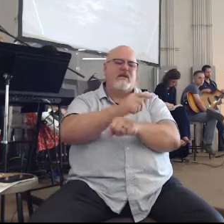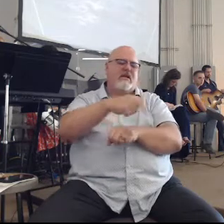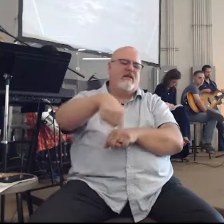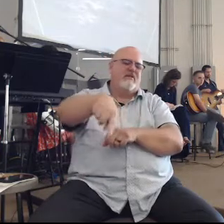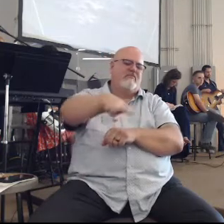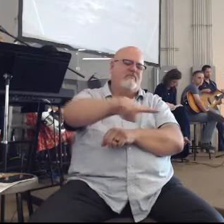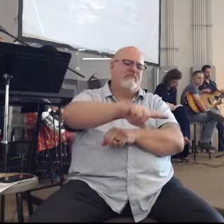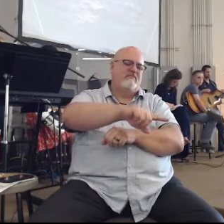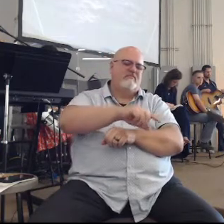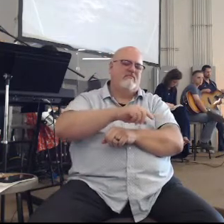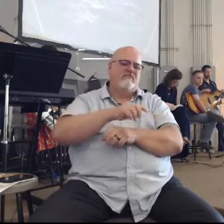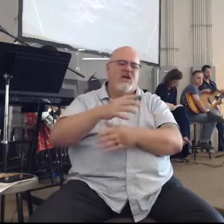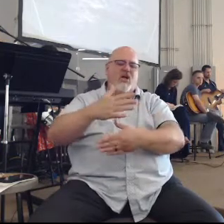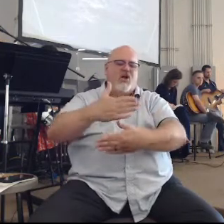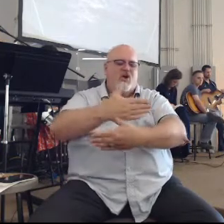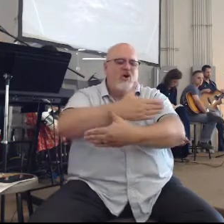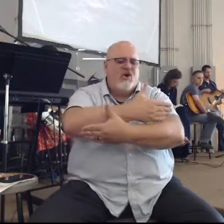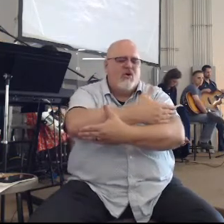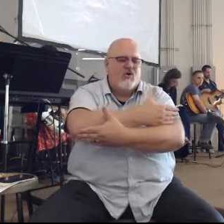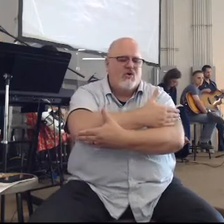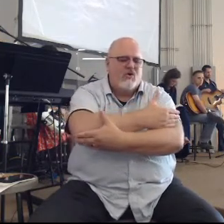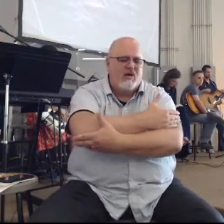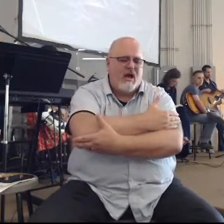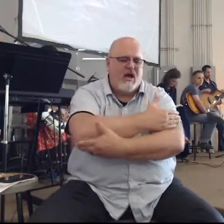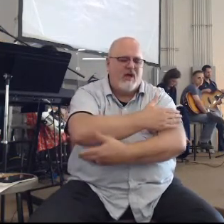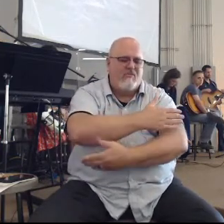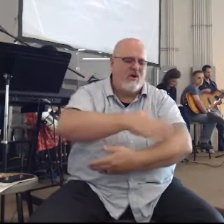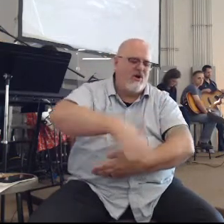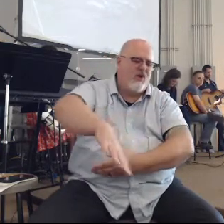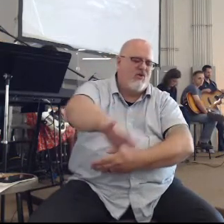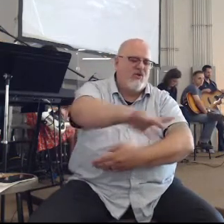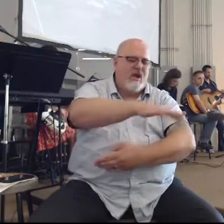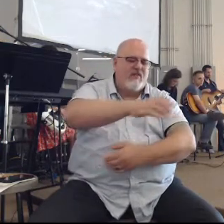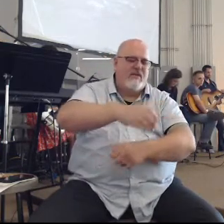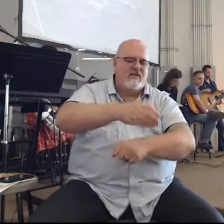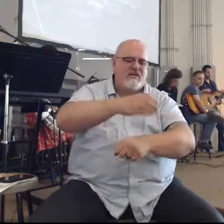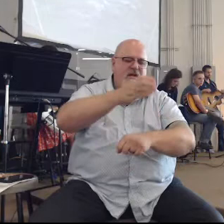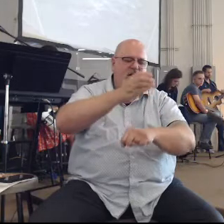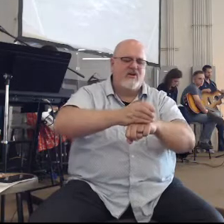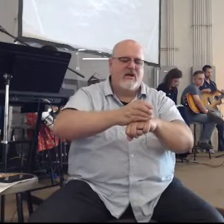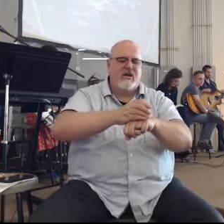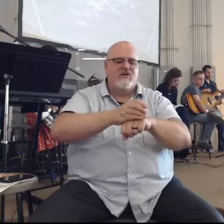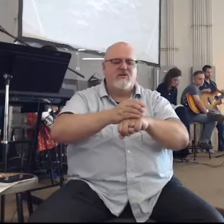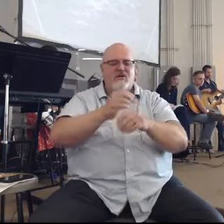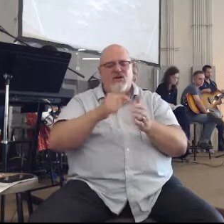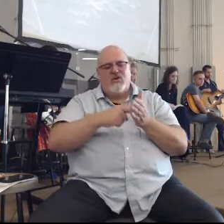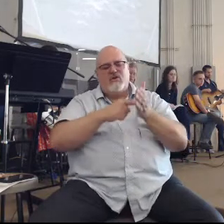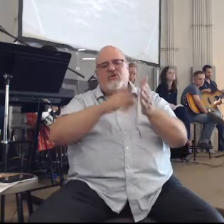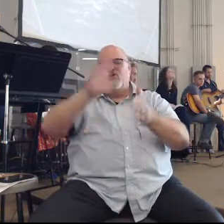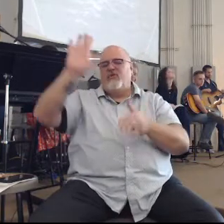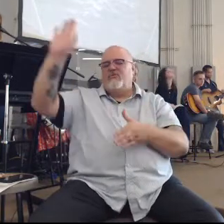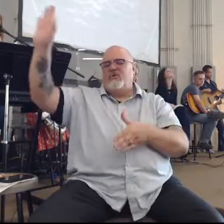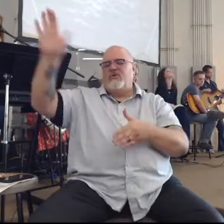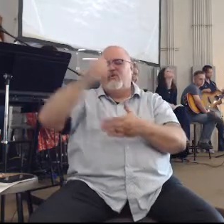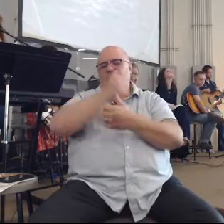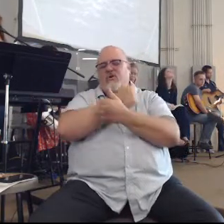Wrap your loving arms around this congregation. Show them your love